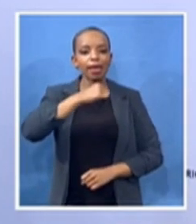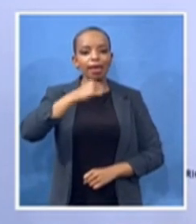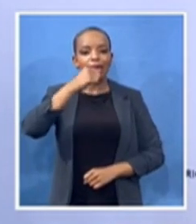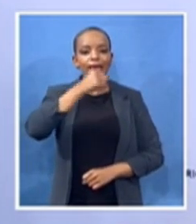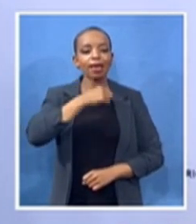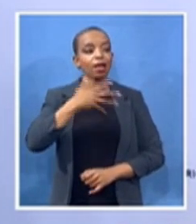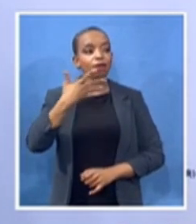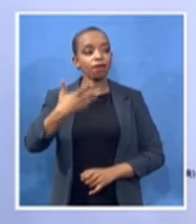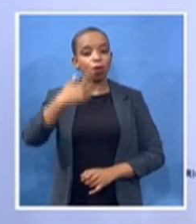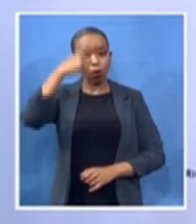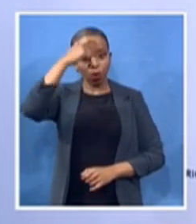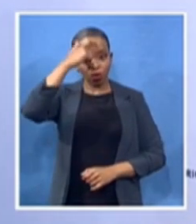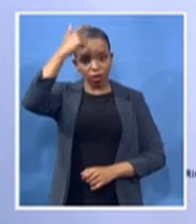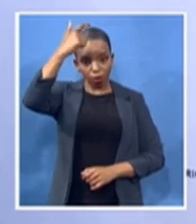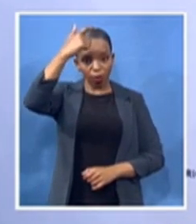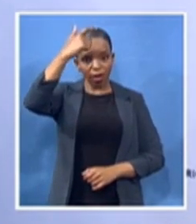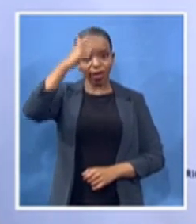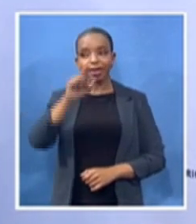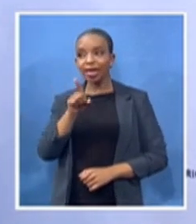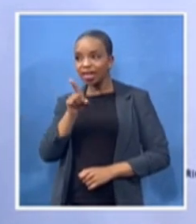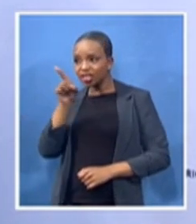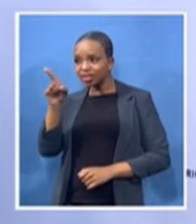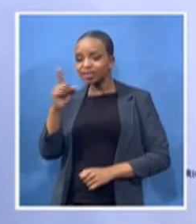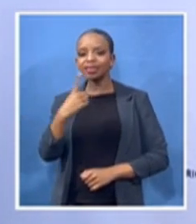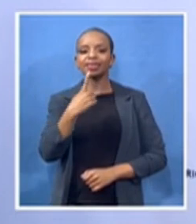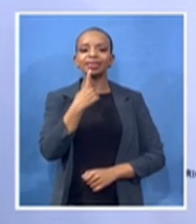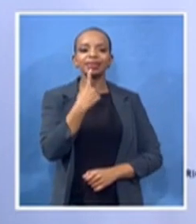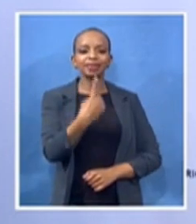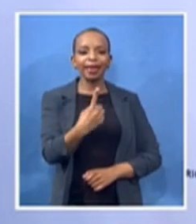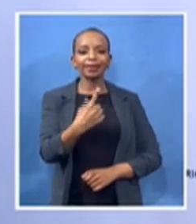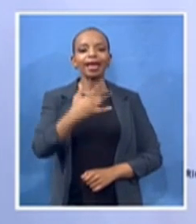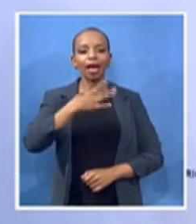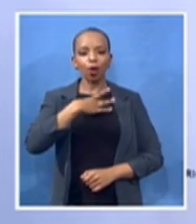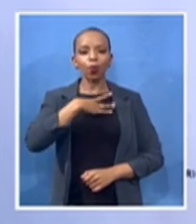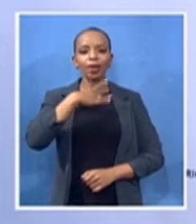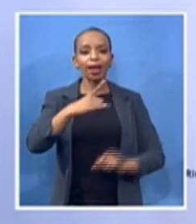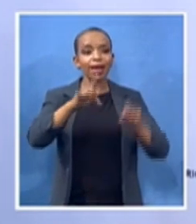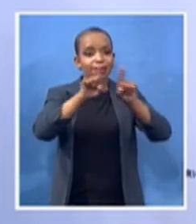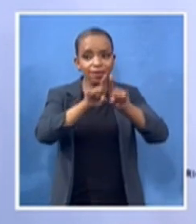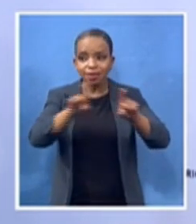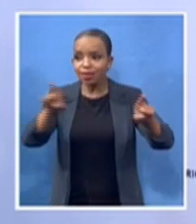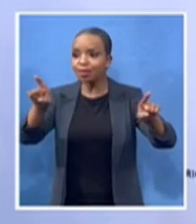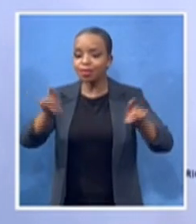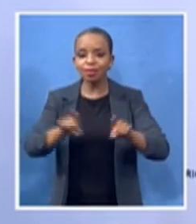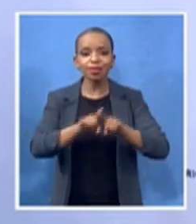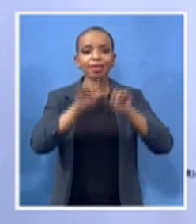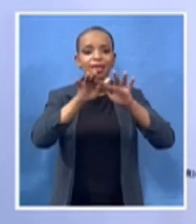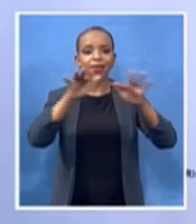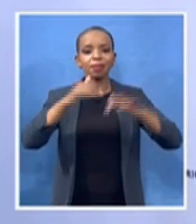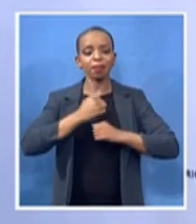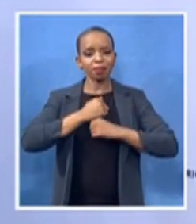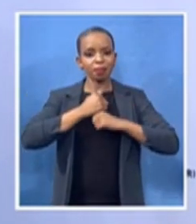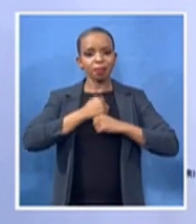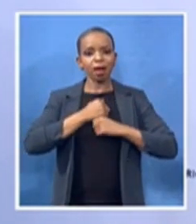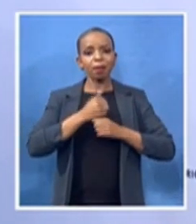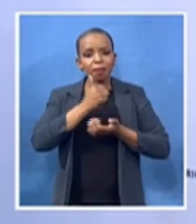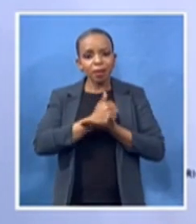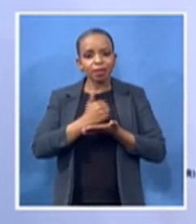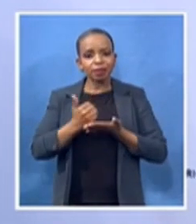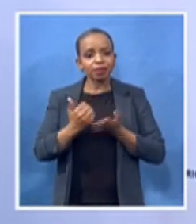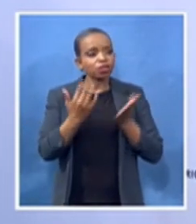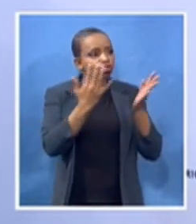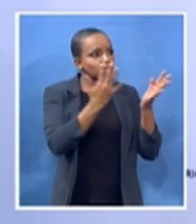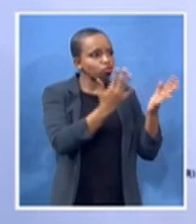you and listen to music and enjoy music like you one day.